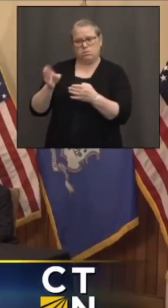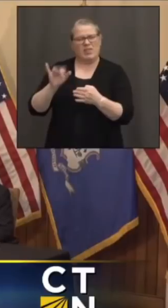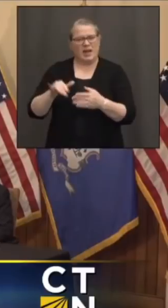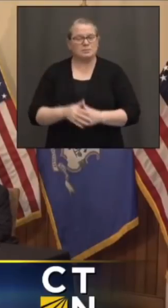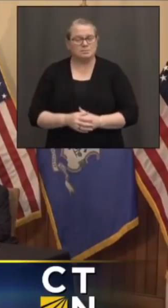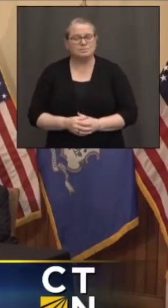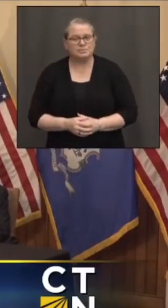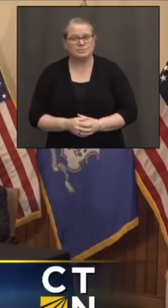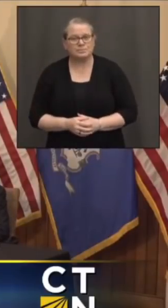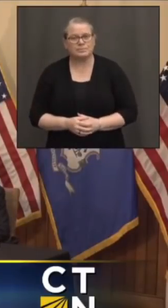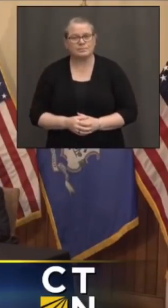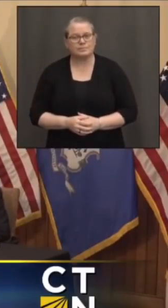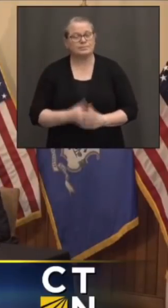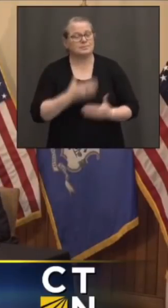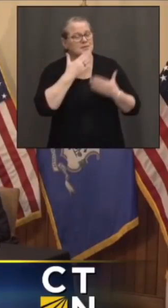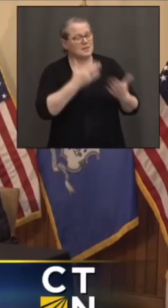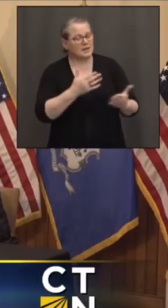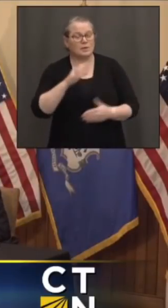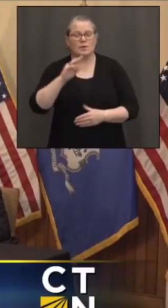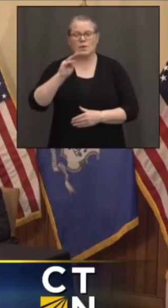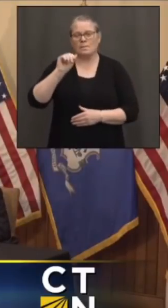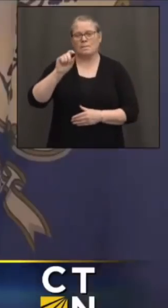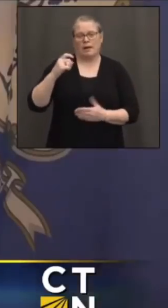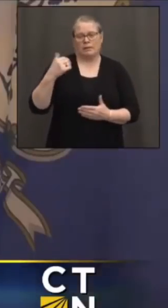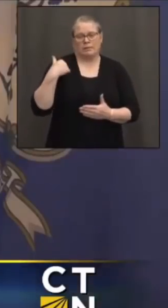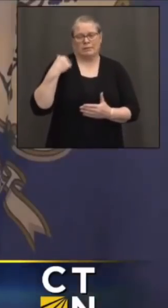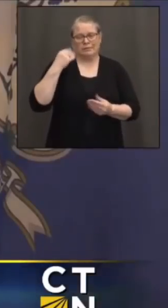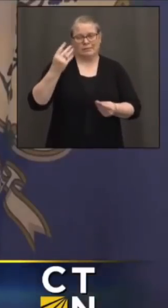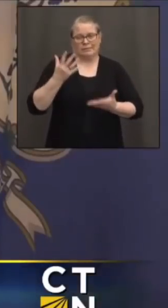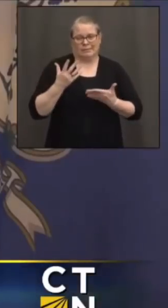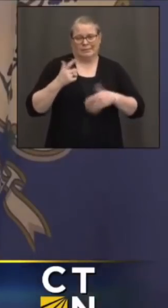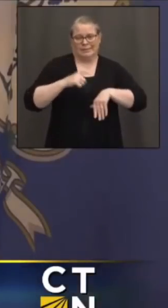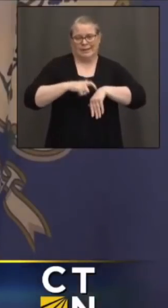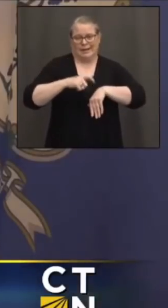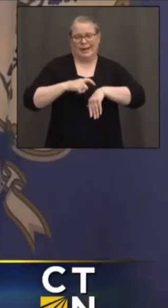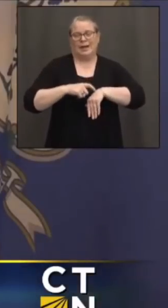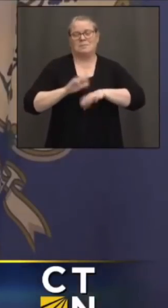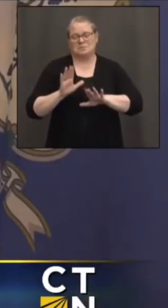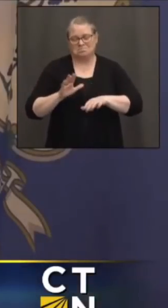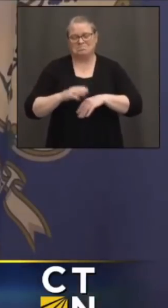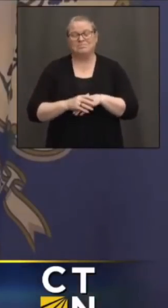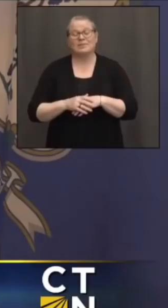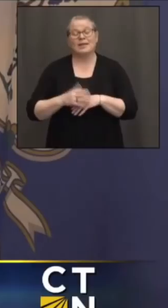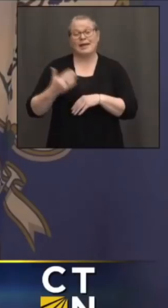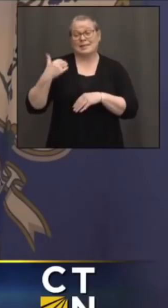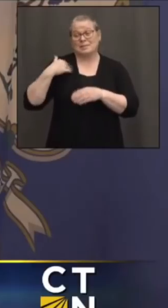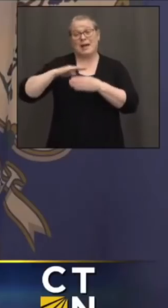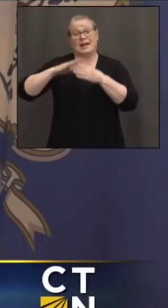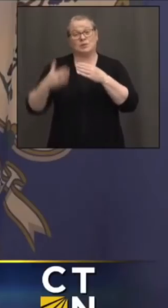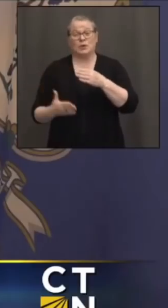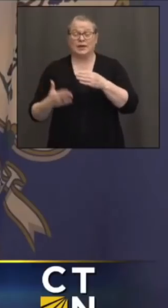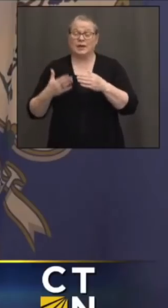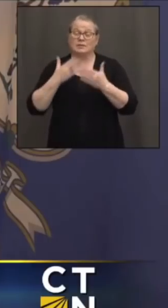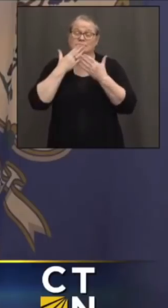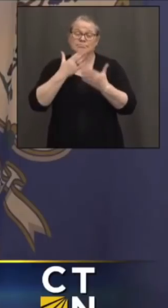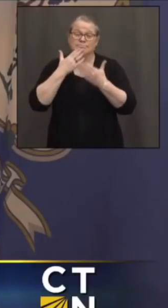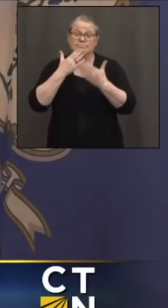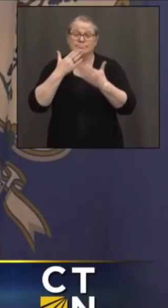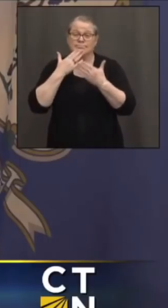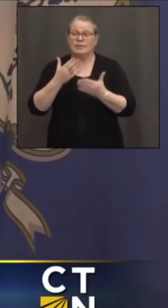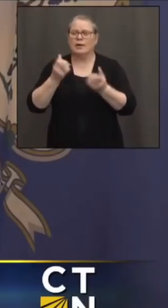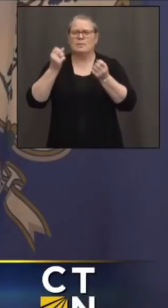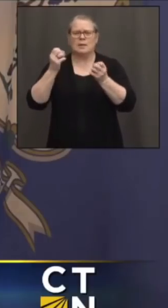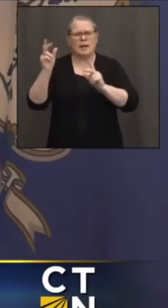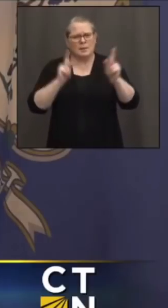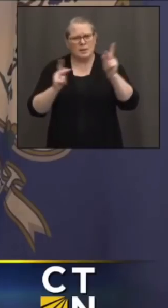All right. Max has given me the signal. Well, let me just say, I really appreciate this past weekend, the hundreds of people are out there knocking